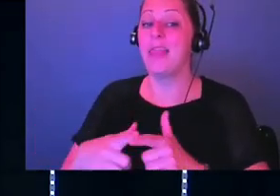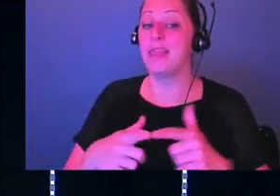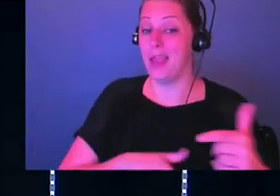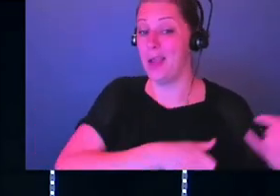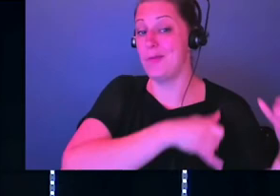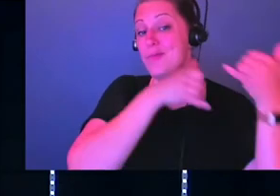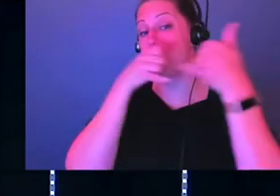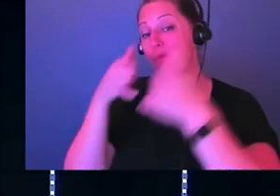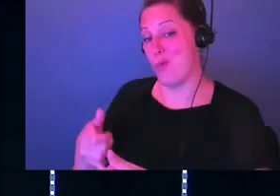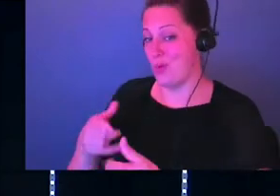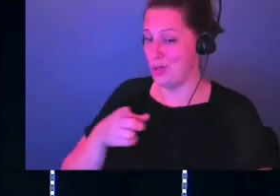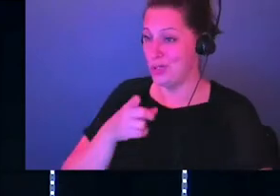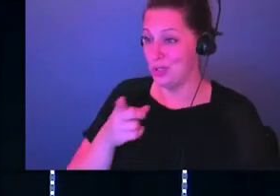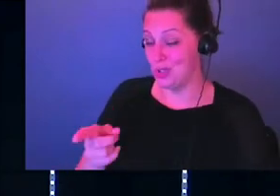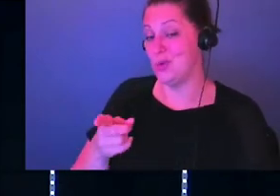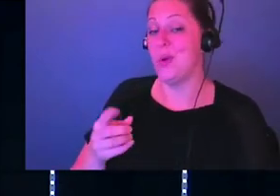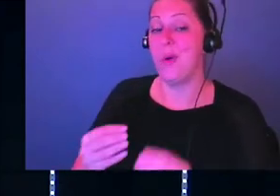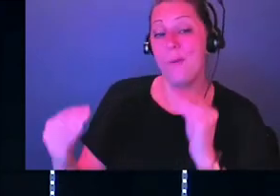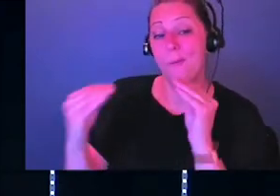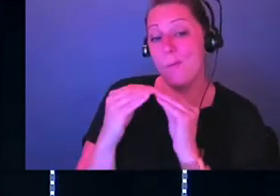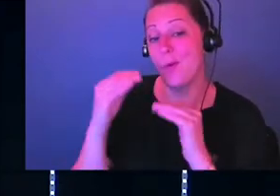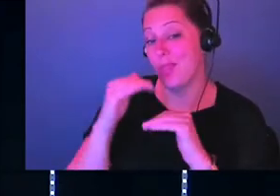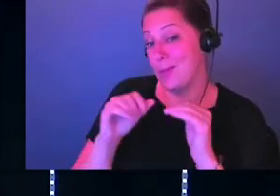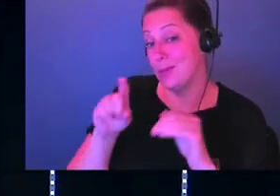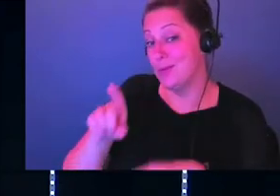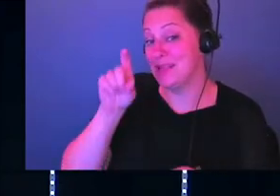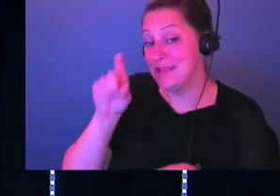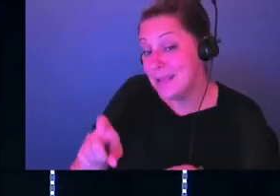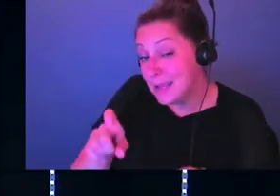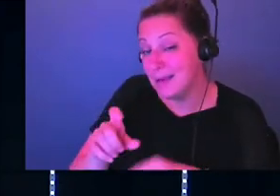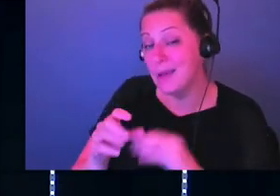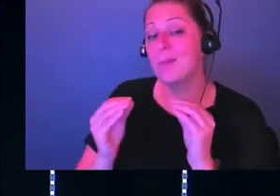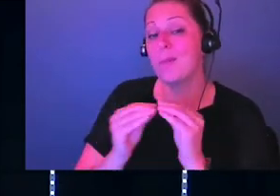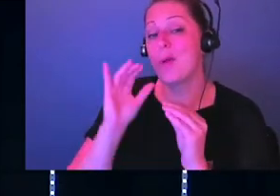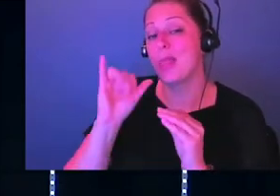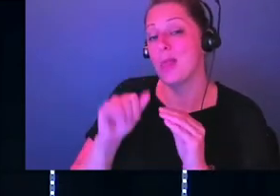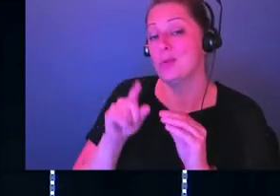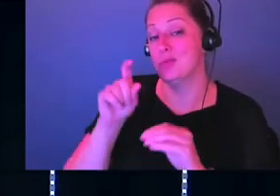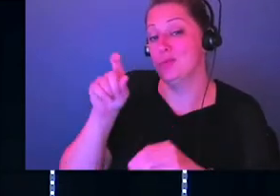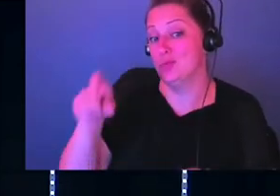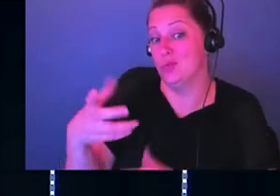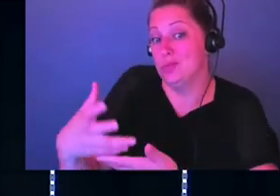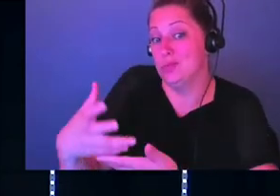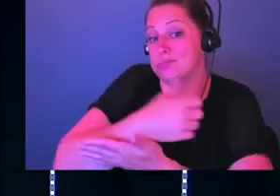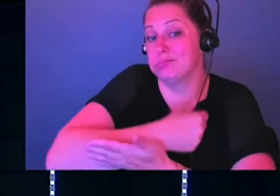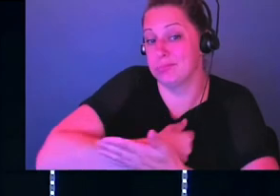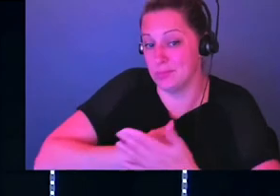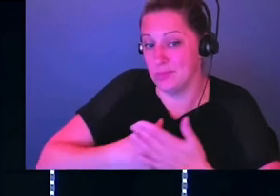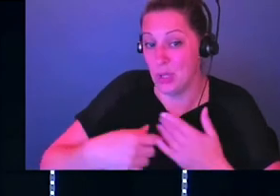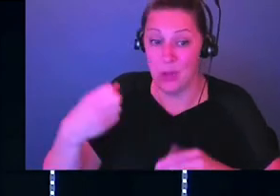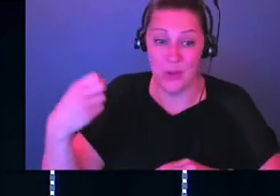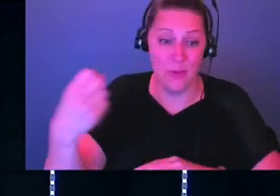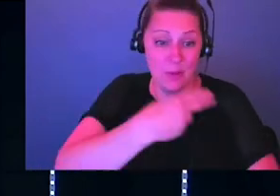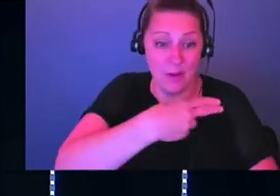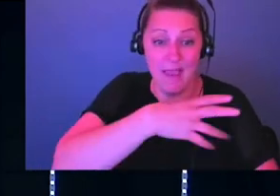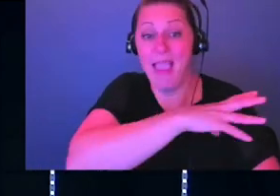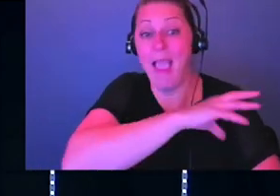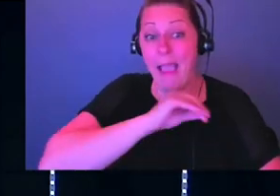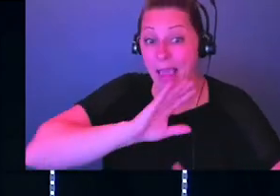more than you needed or deserved, or you didn't have to do a thing for this. You got victory and you got the plunder.